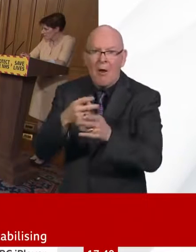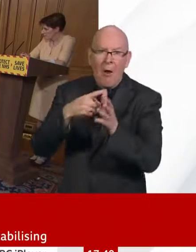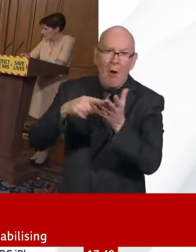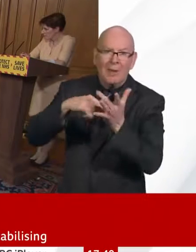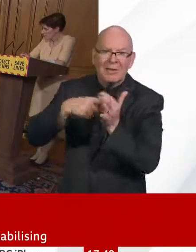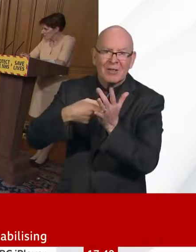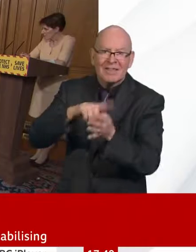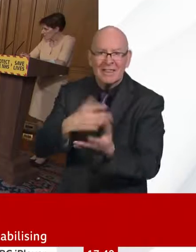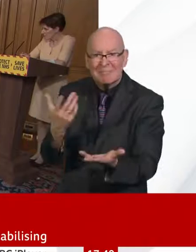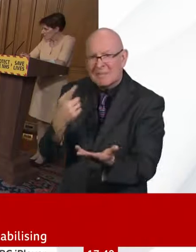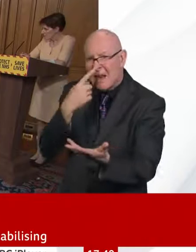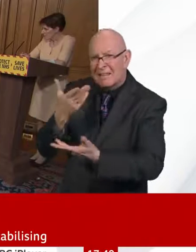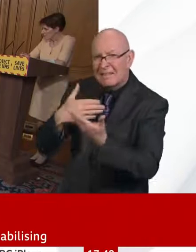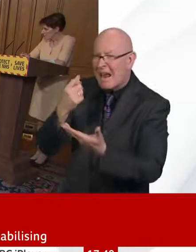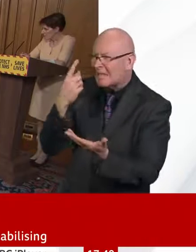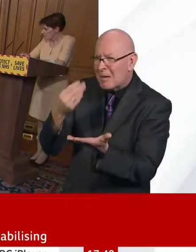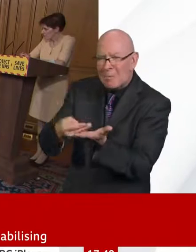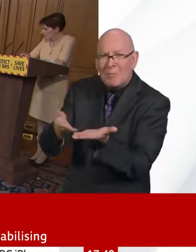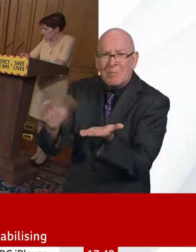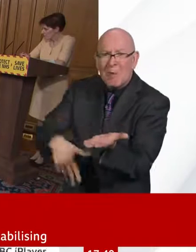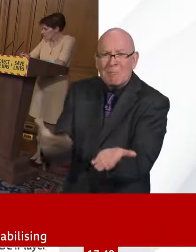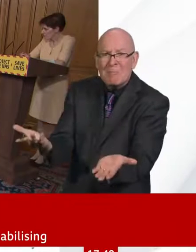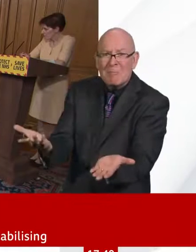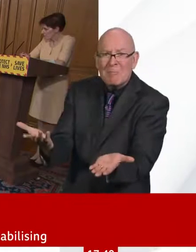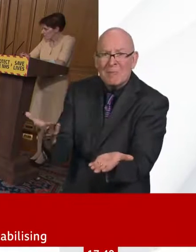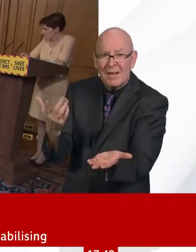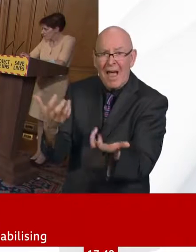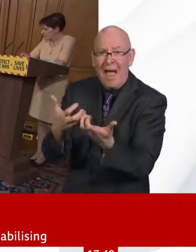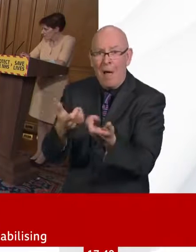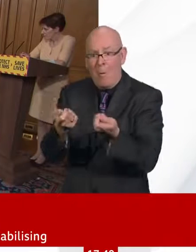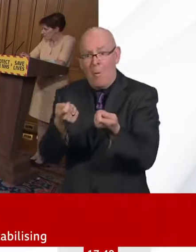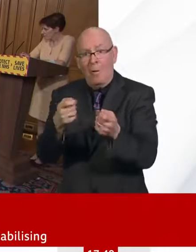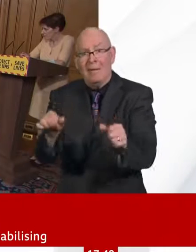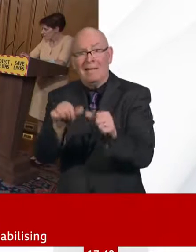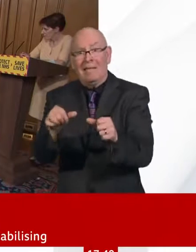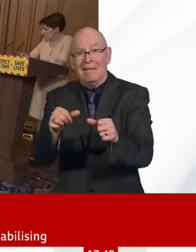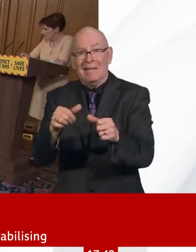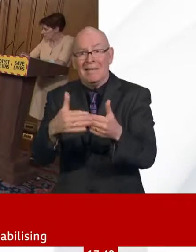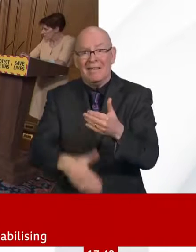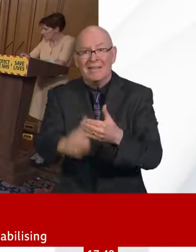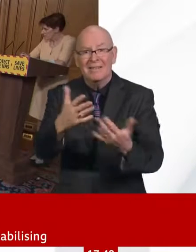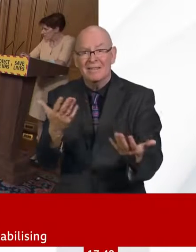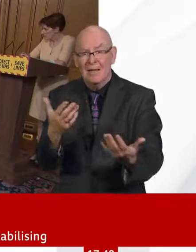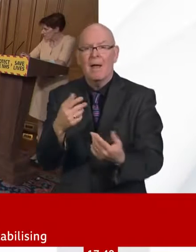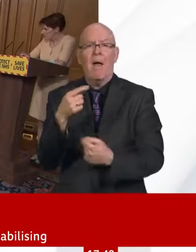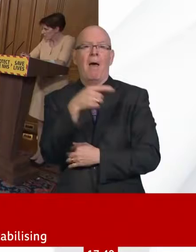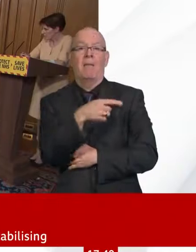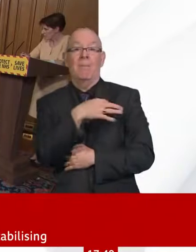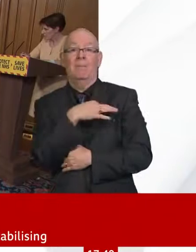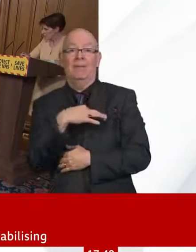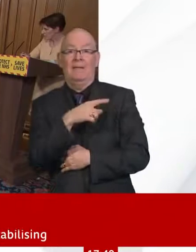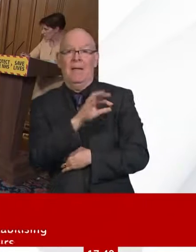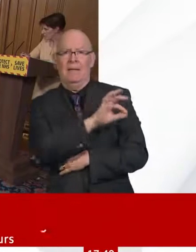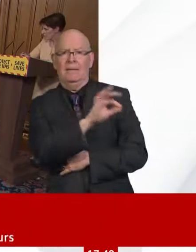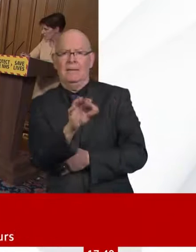differently? So maybe locking down the country earlier, getting testing going earlier, joining the EU ventilator scheme, something like that. Is there anything at all you